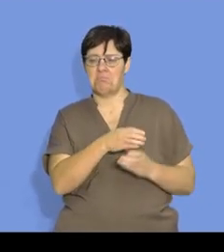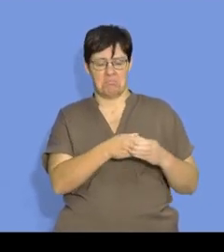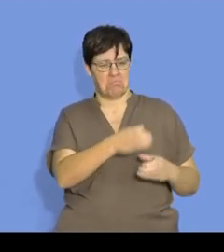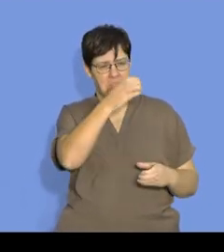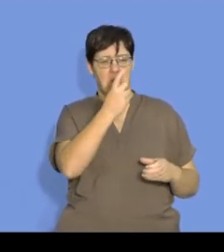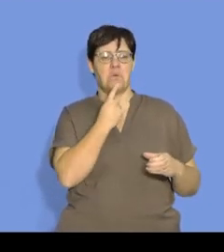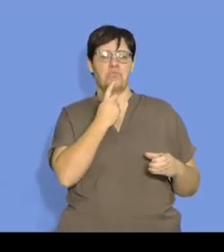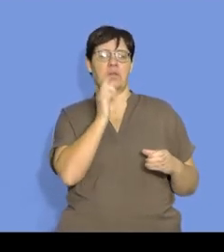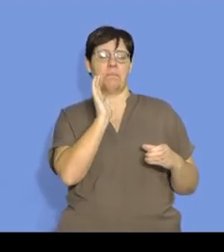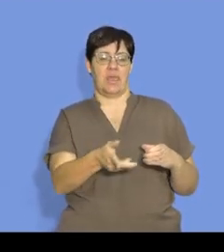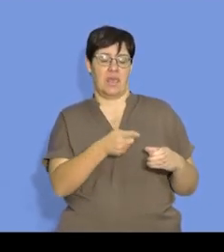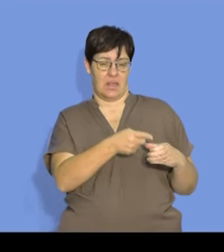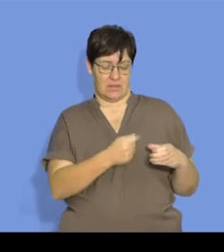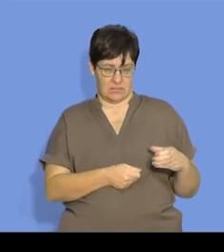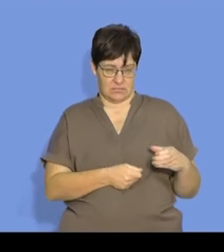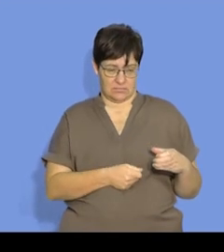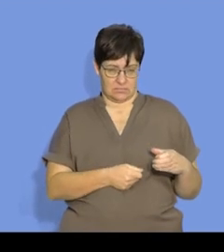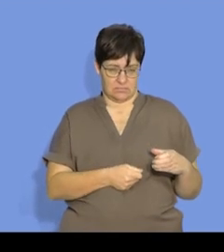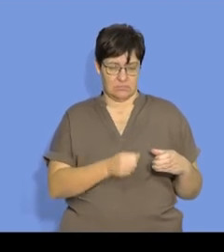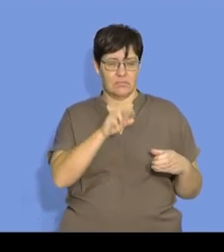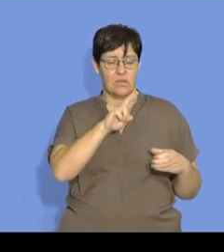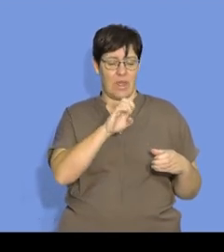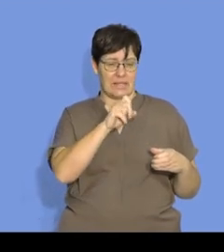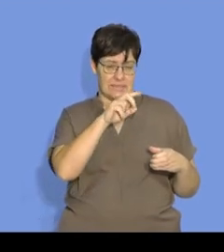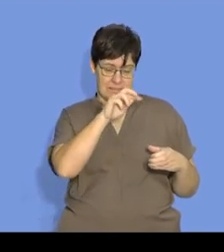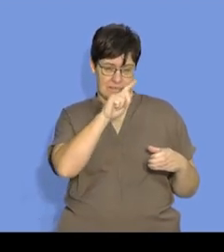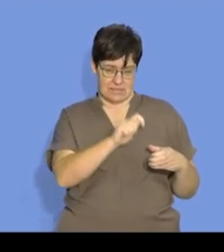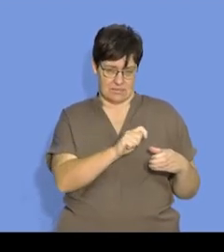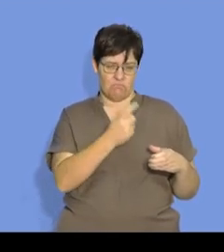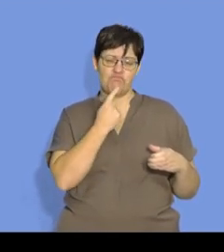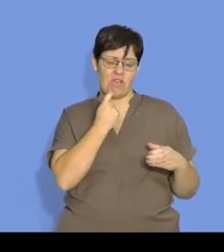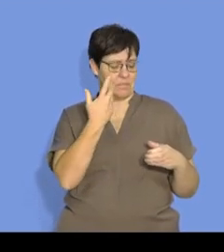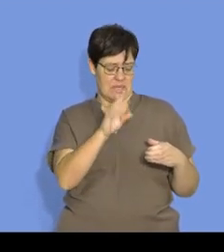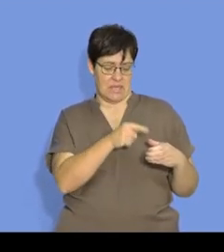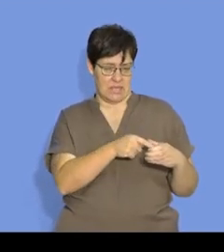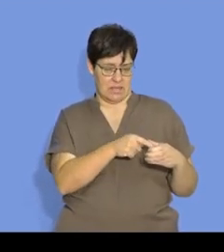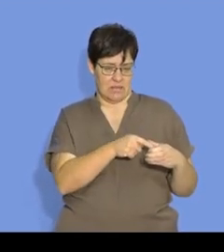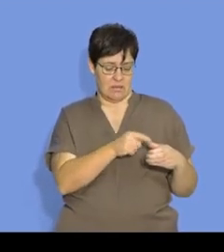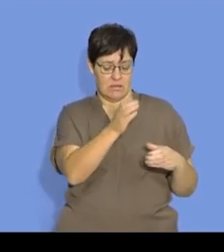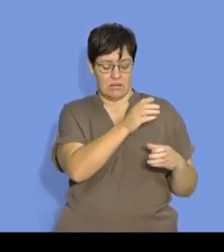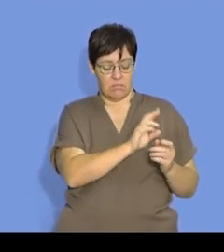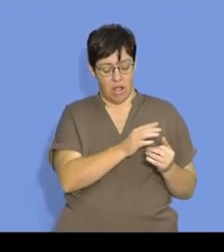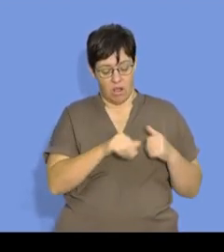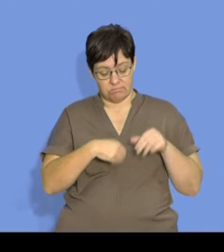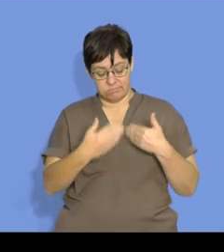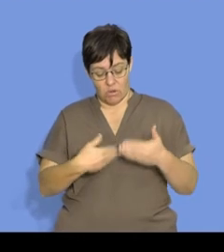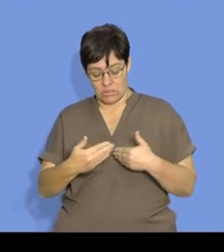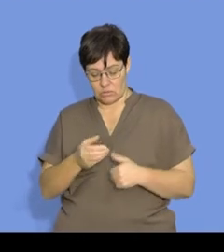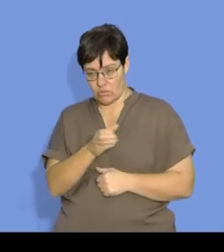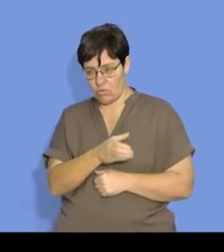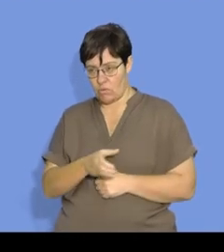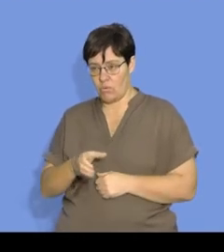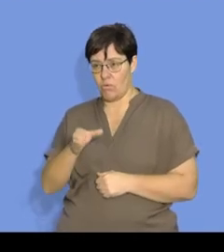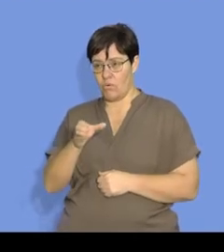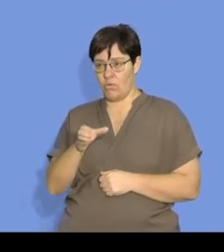vessel, we only have reactant, only red little particles. As we proceed here,